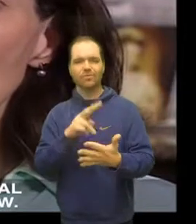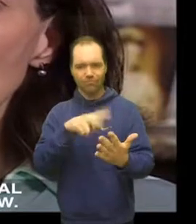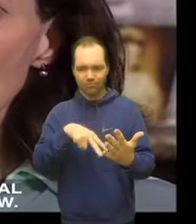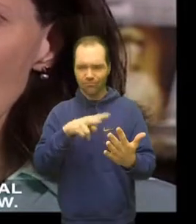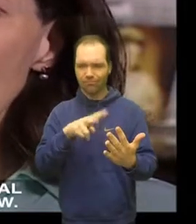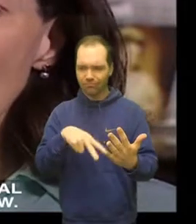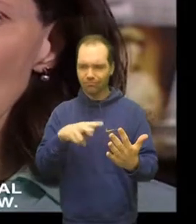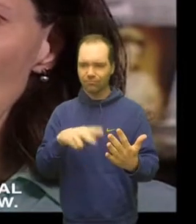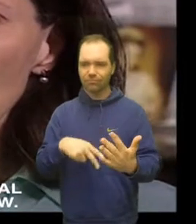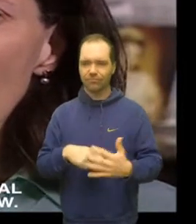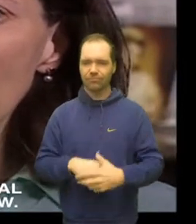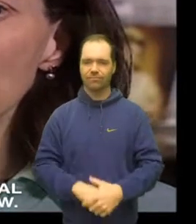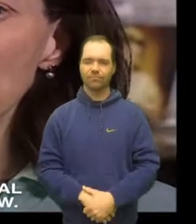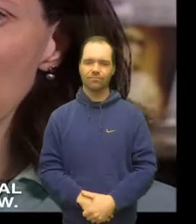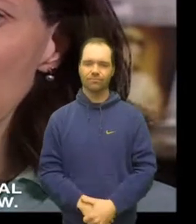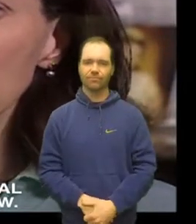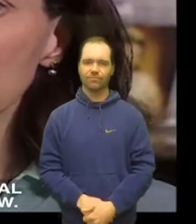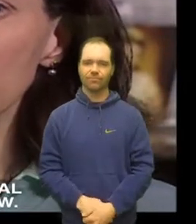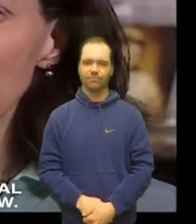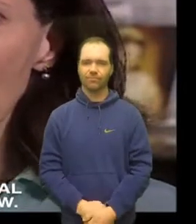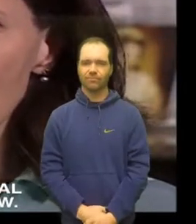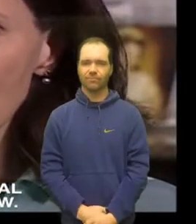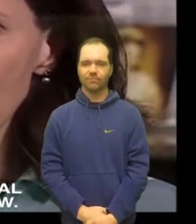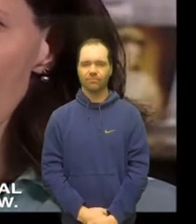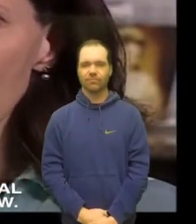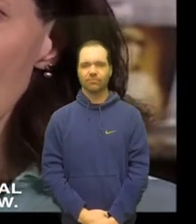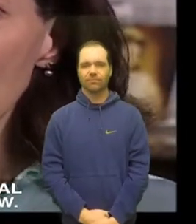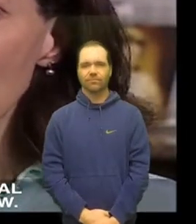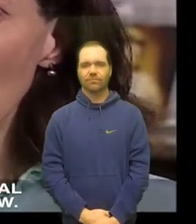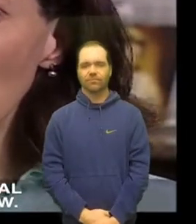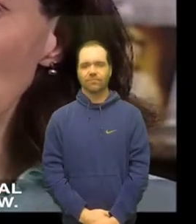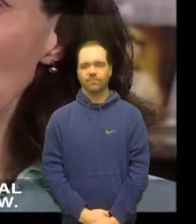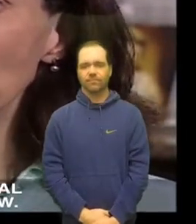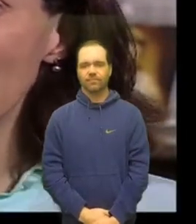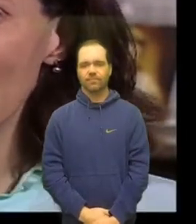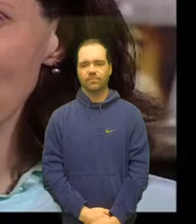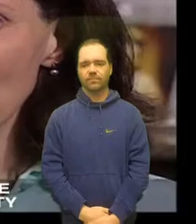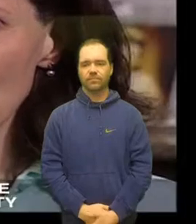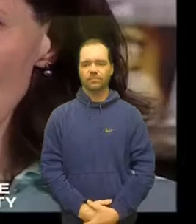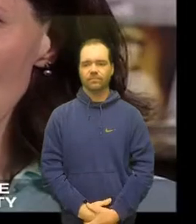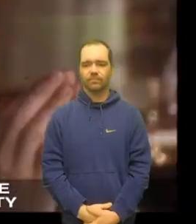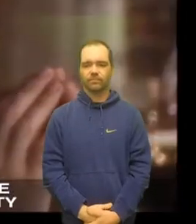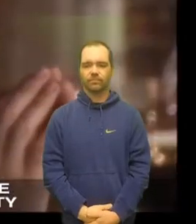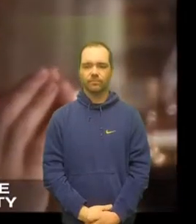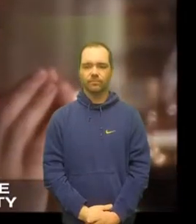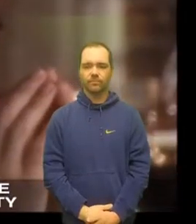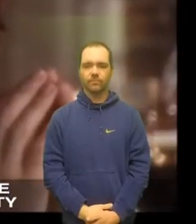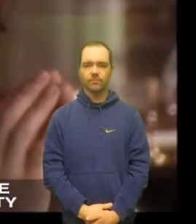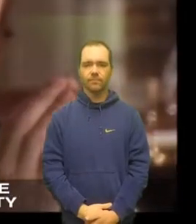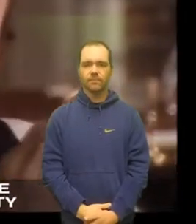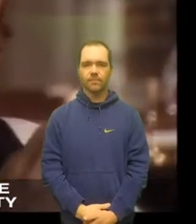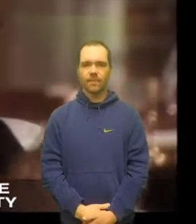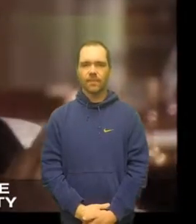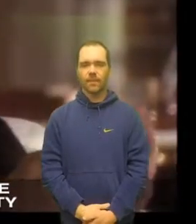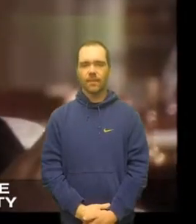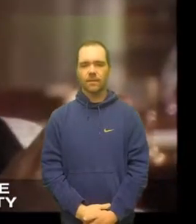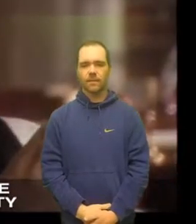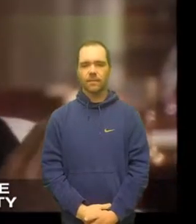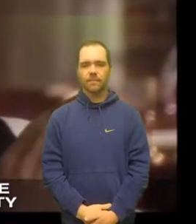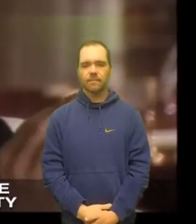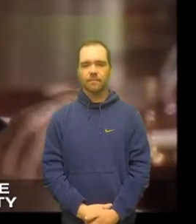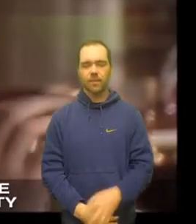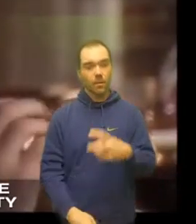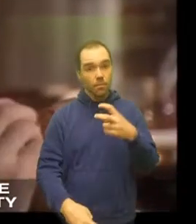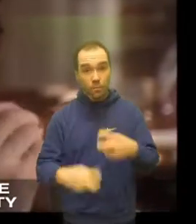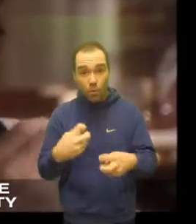had read political philosophy, old and new. The big problem